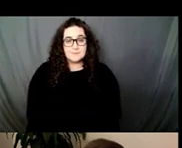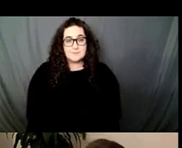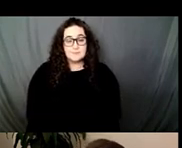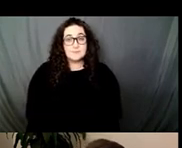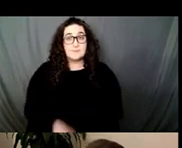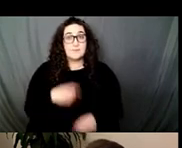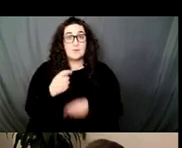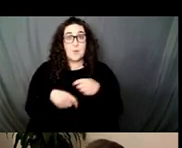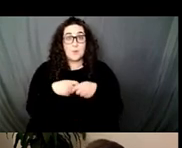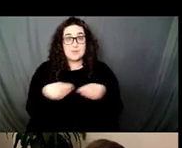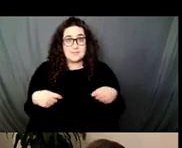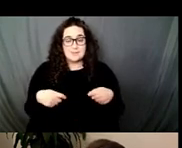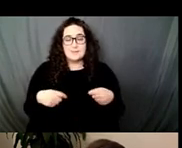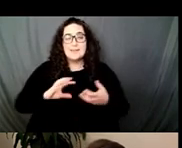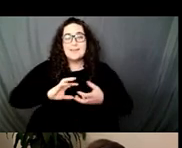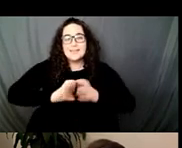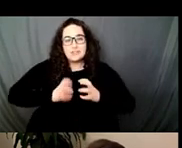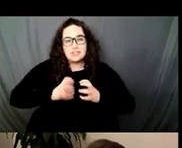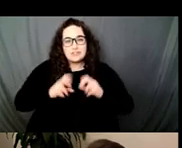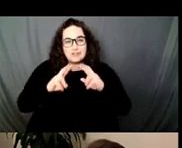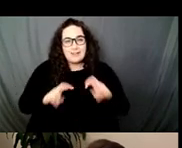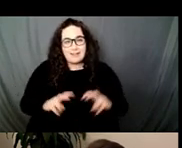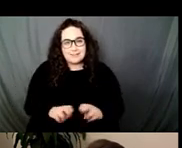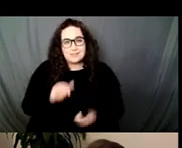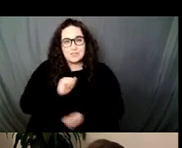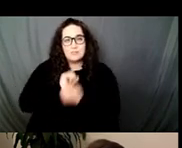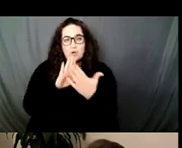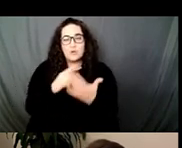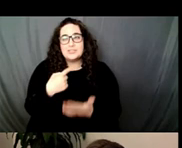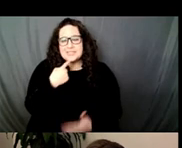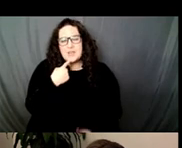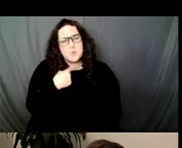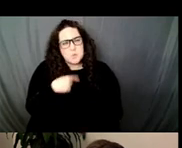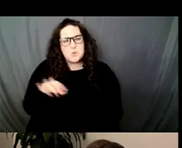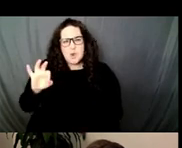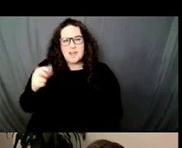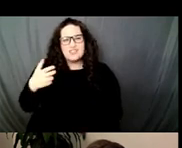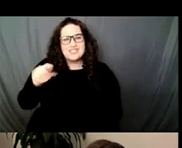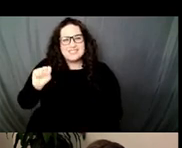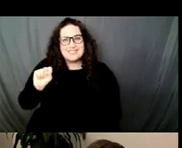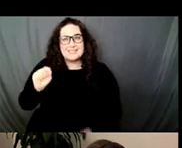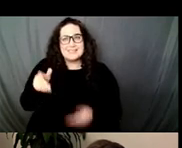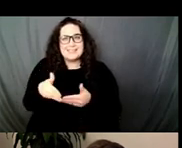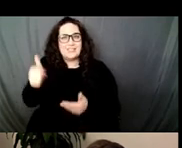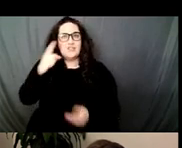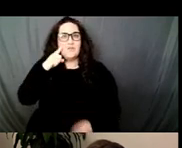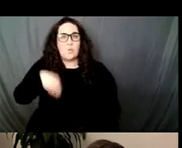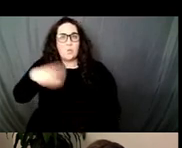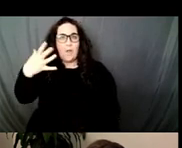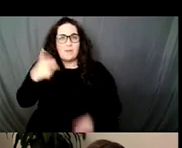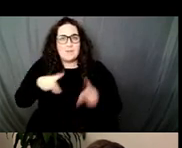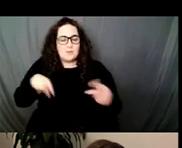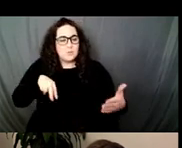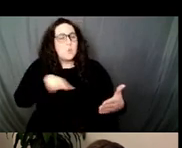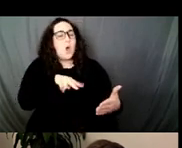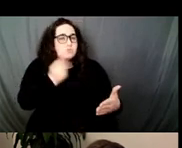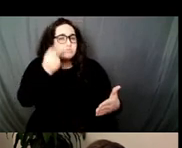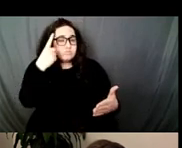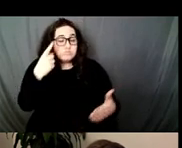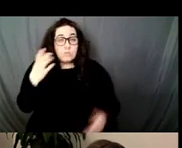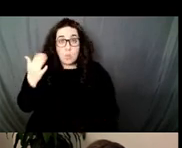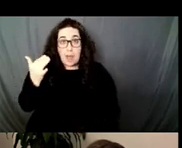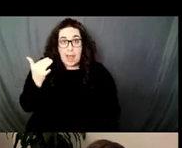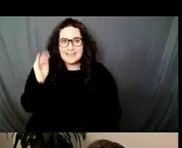dominant approaches suggested that FGT was more palatable to the art world as a white-seeming or white-passing gay artist